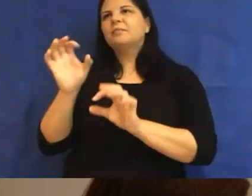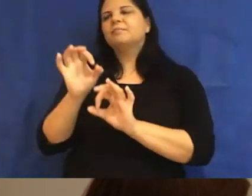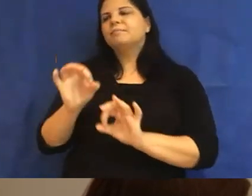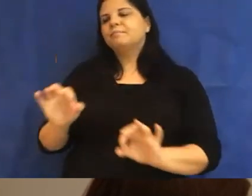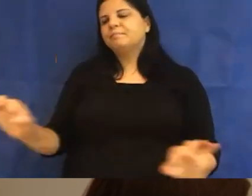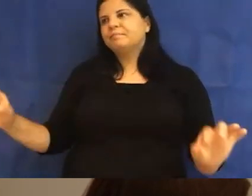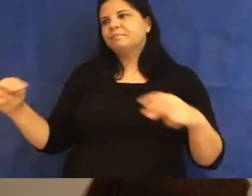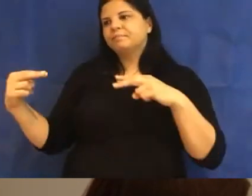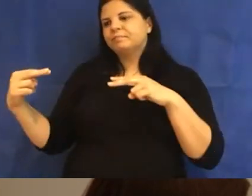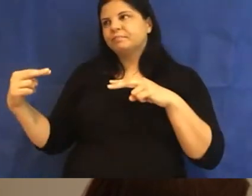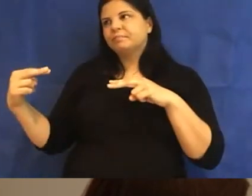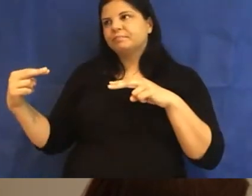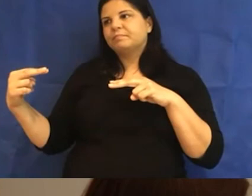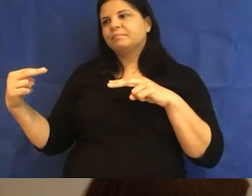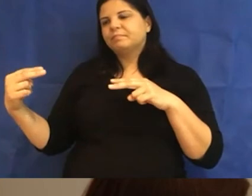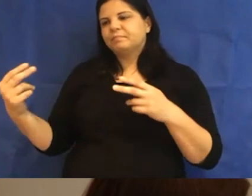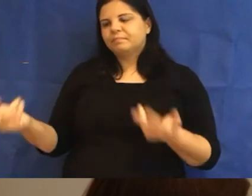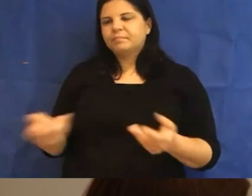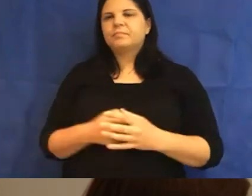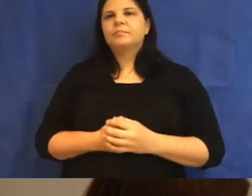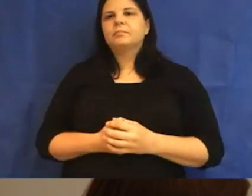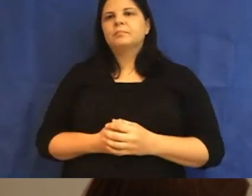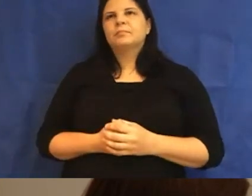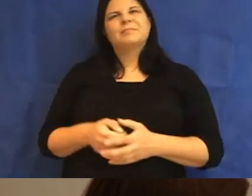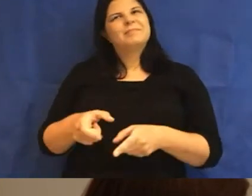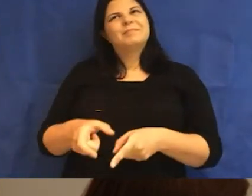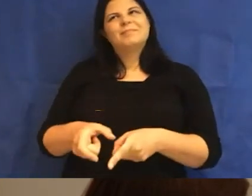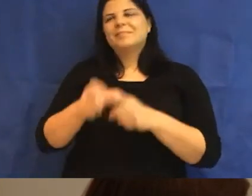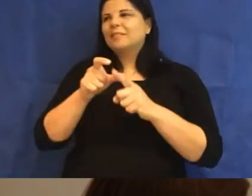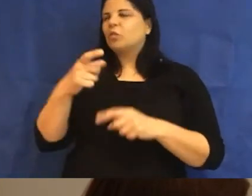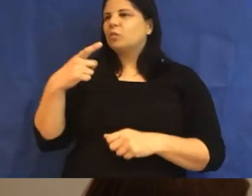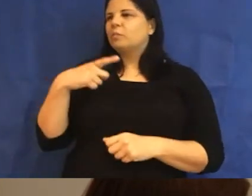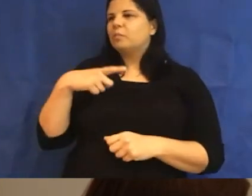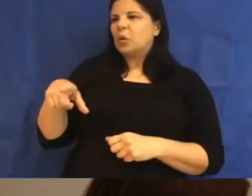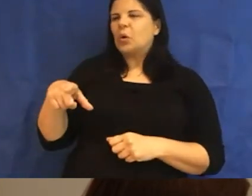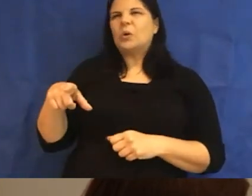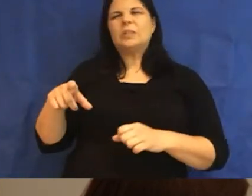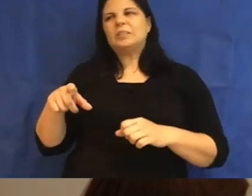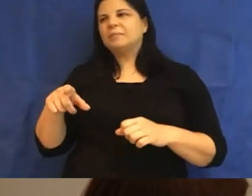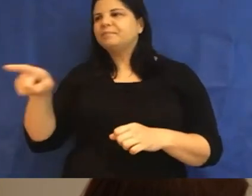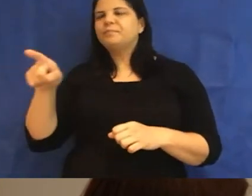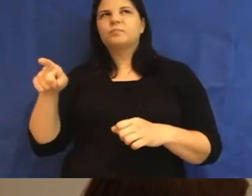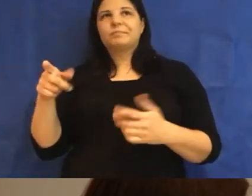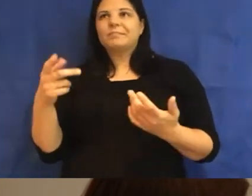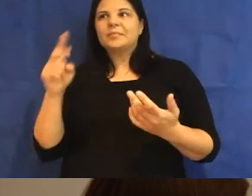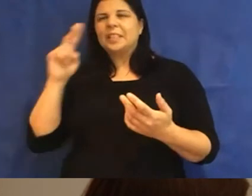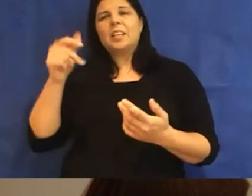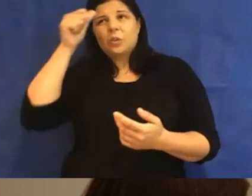To me, the most excruciating thing to witness is the effect a terminal illness has on the surrounding loved ones.